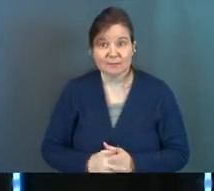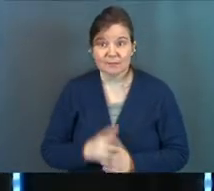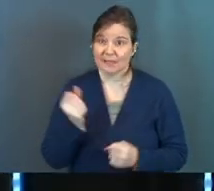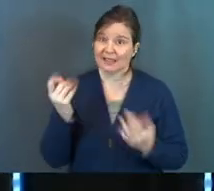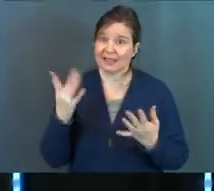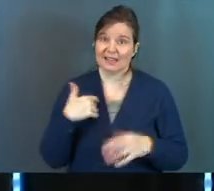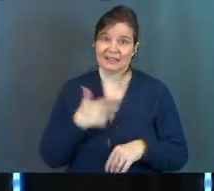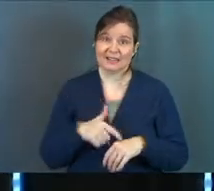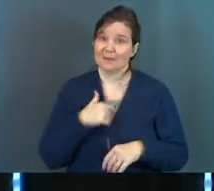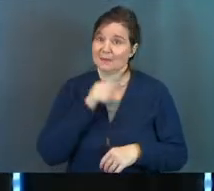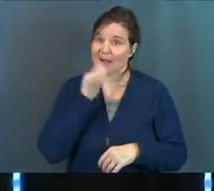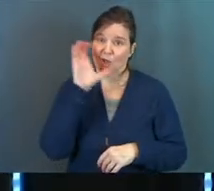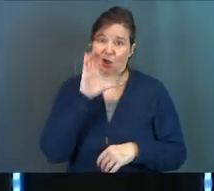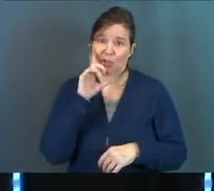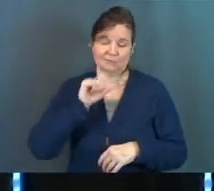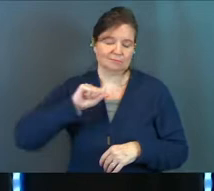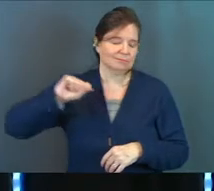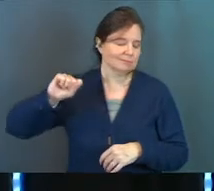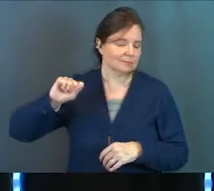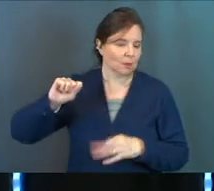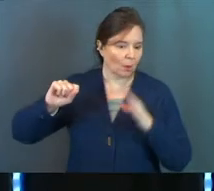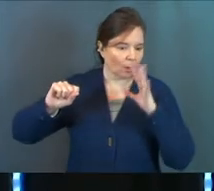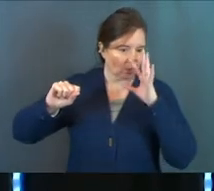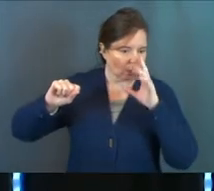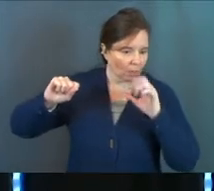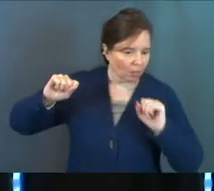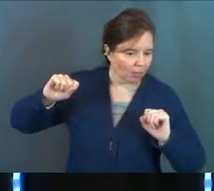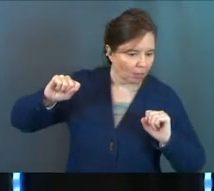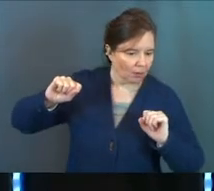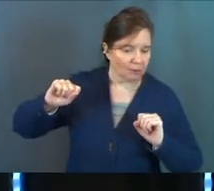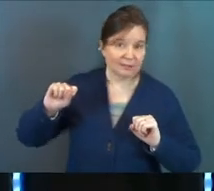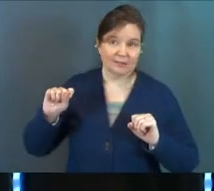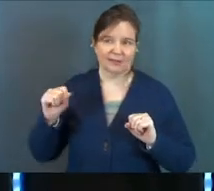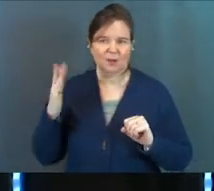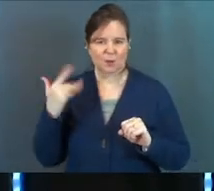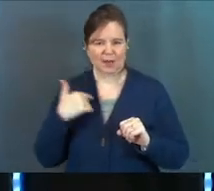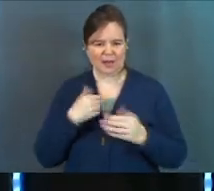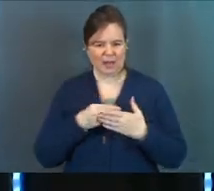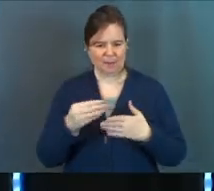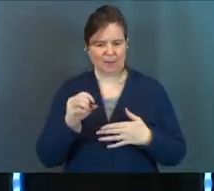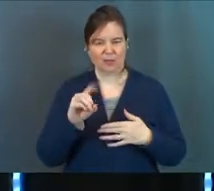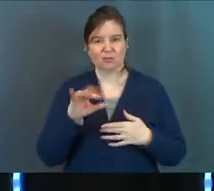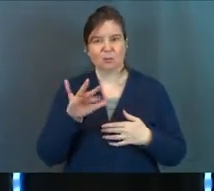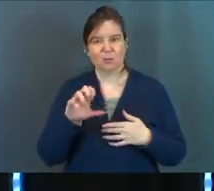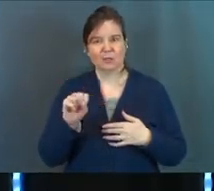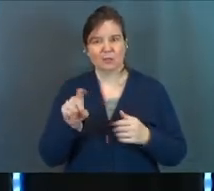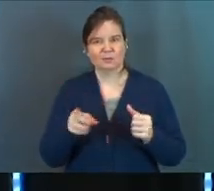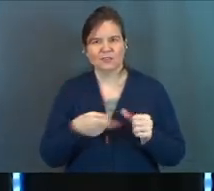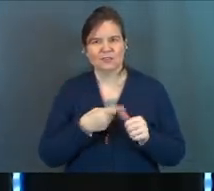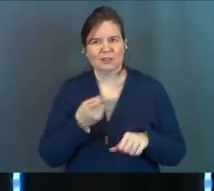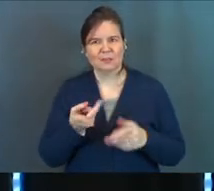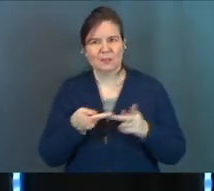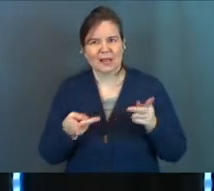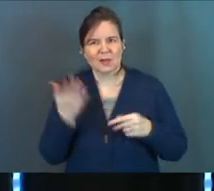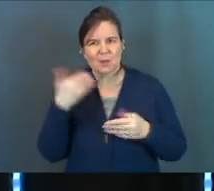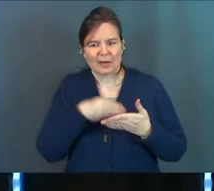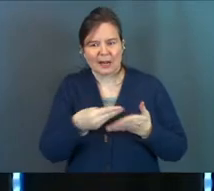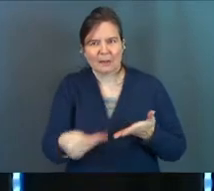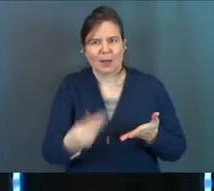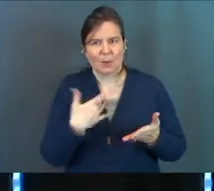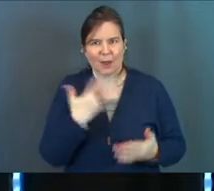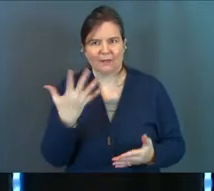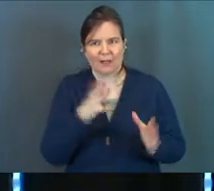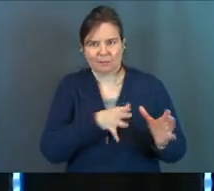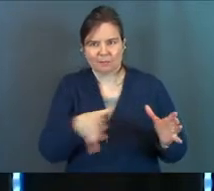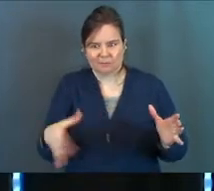Because a lot of times I'm not looking for it. Like, why did I buy the Doritos in the first place? Why are there